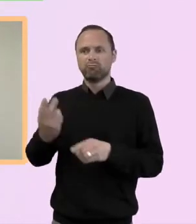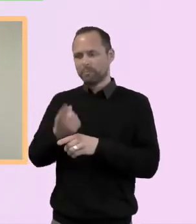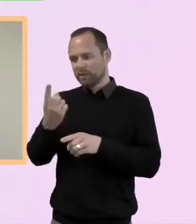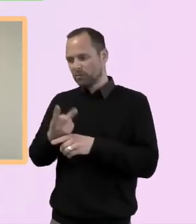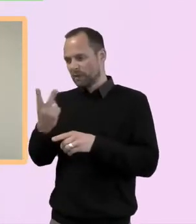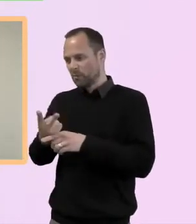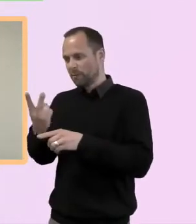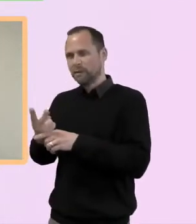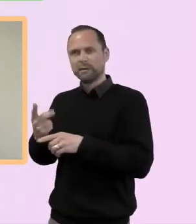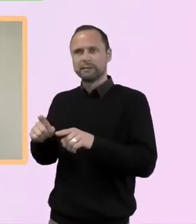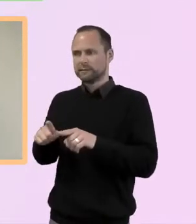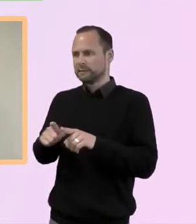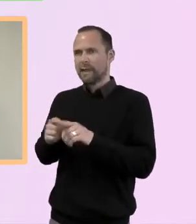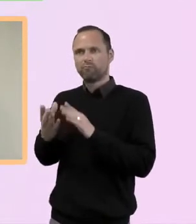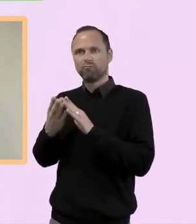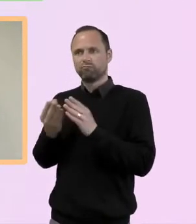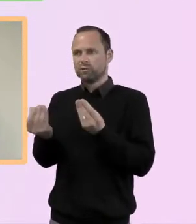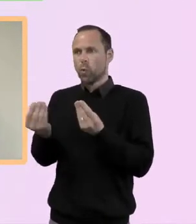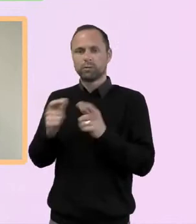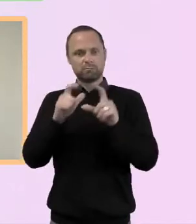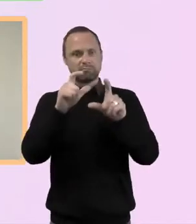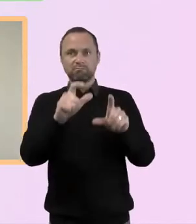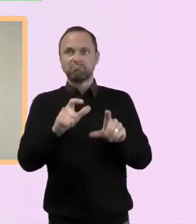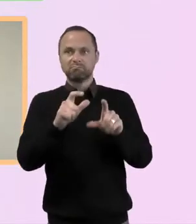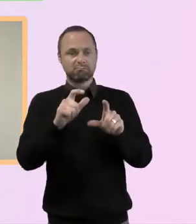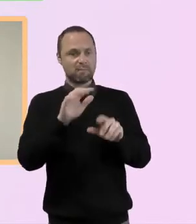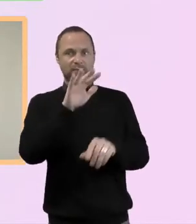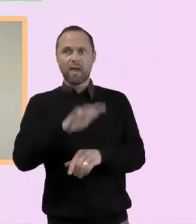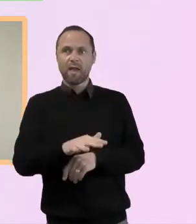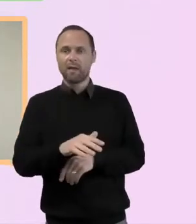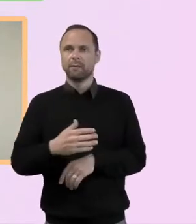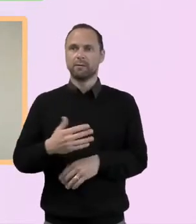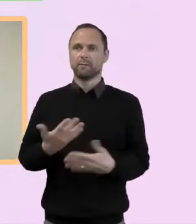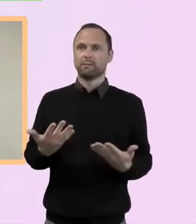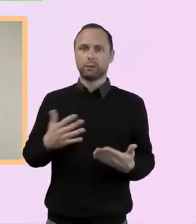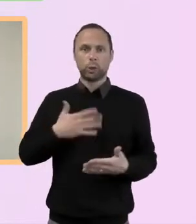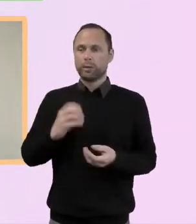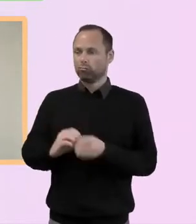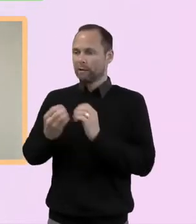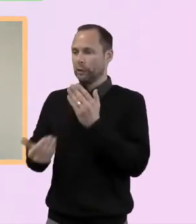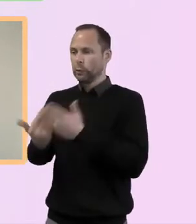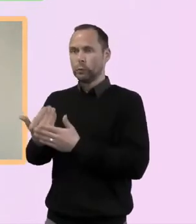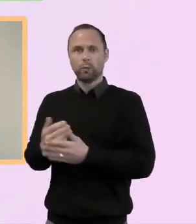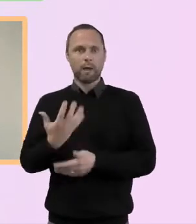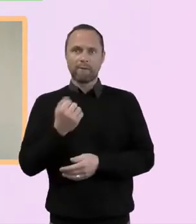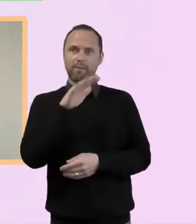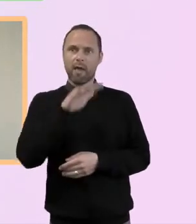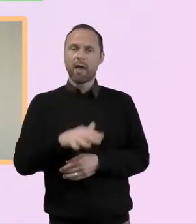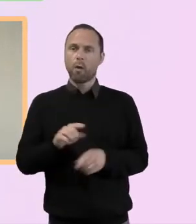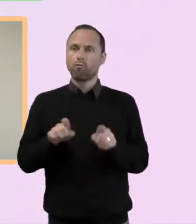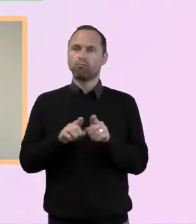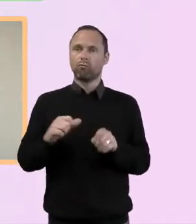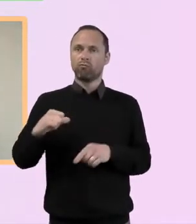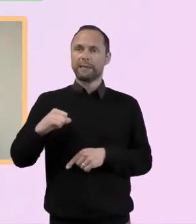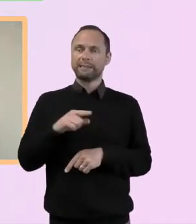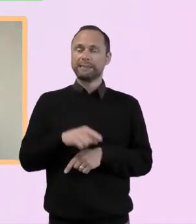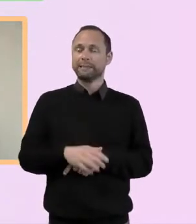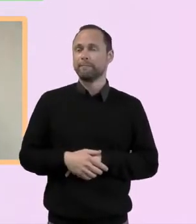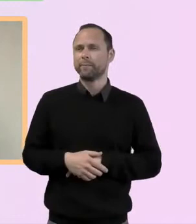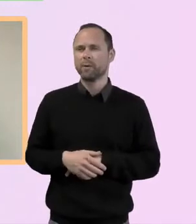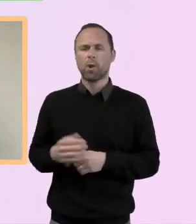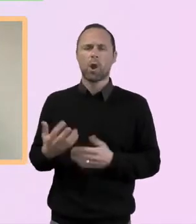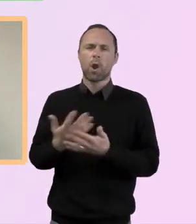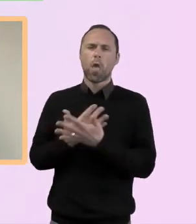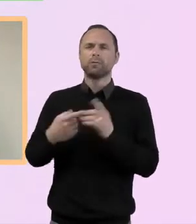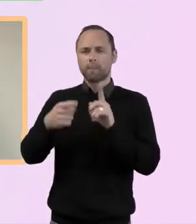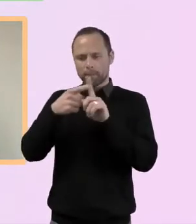it frees up more time to be with because we're not having to reinvent the wheel. Uh, so there's huge amounts, um, of positives,